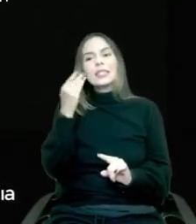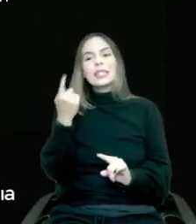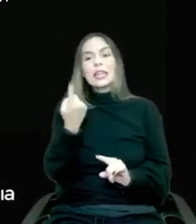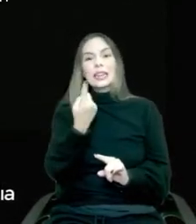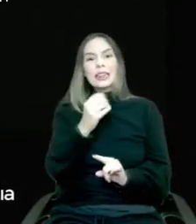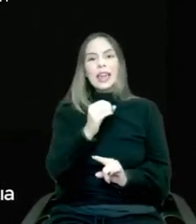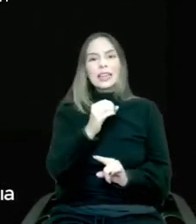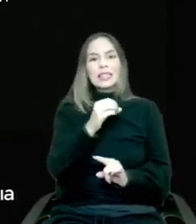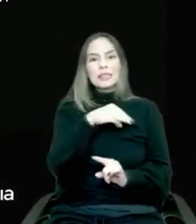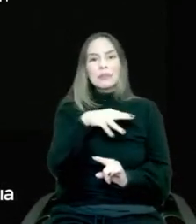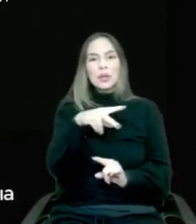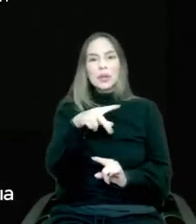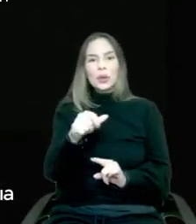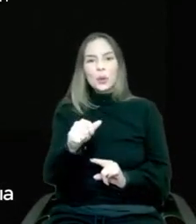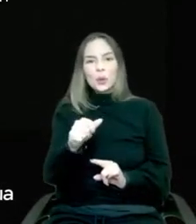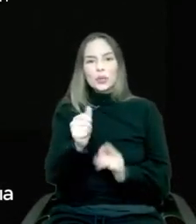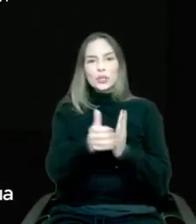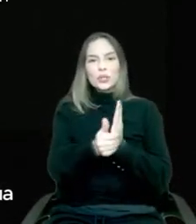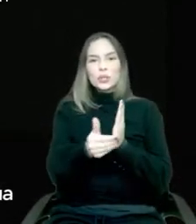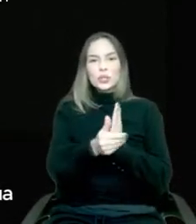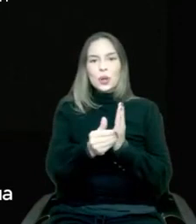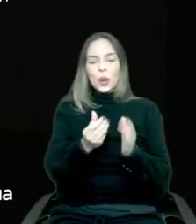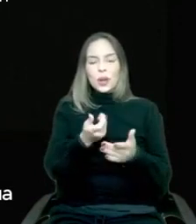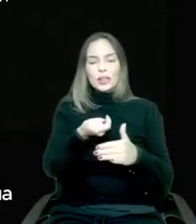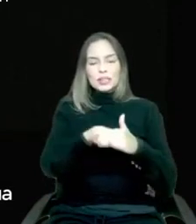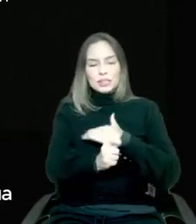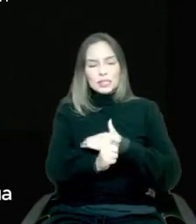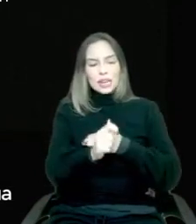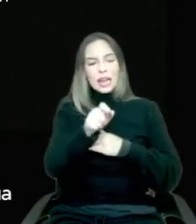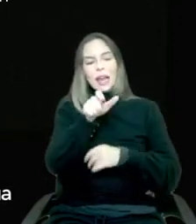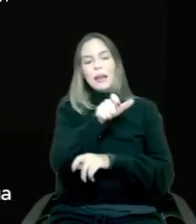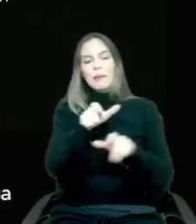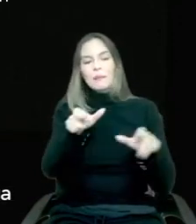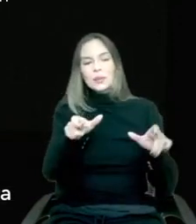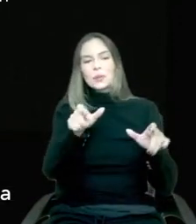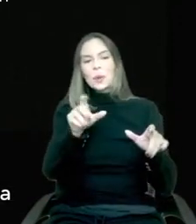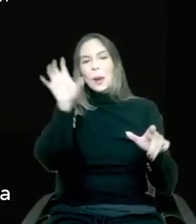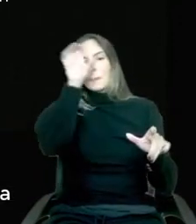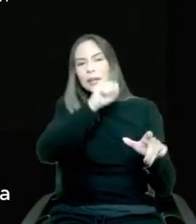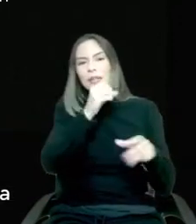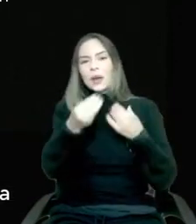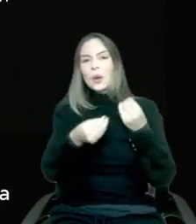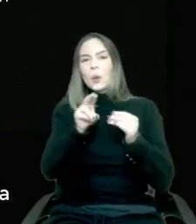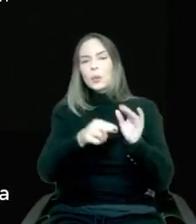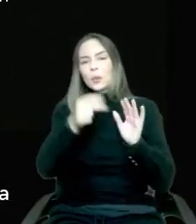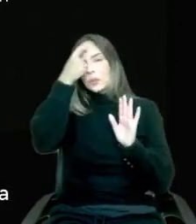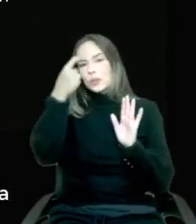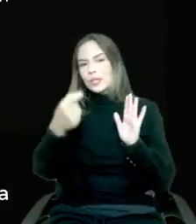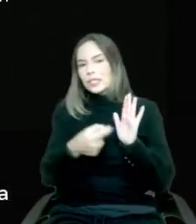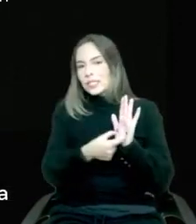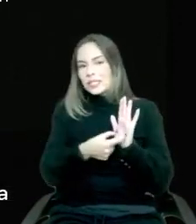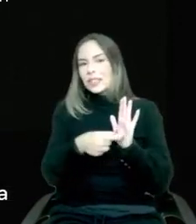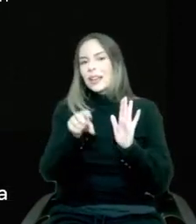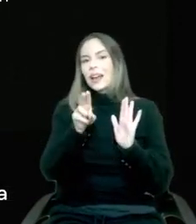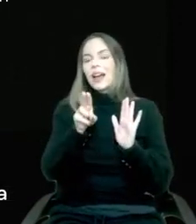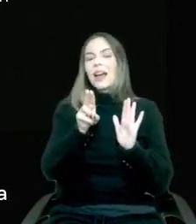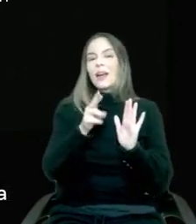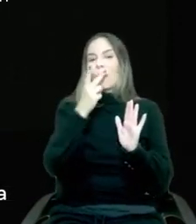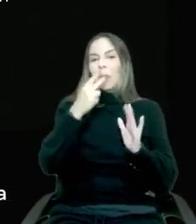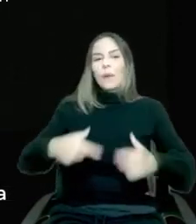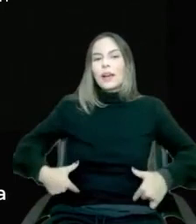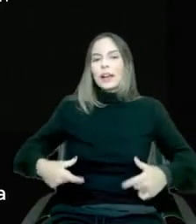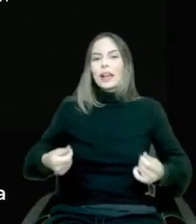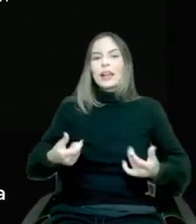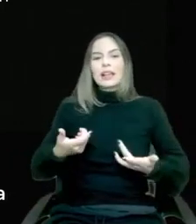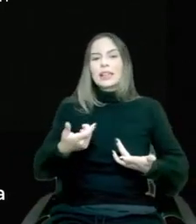course for people so they can better understand the value of AI, especially at a C-suite level, so that you're not spending so much time trying to validate or